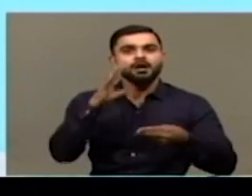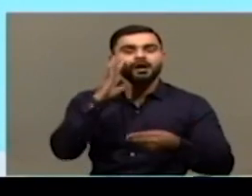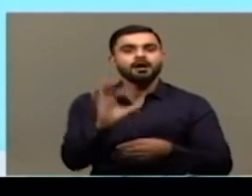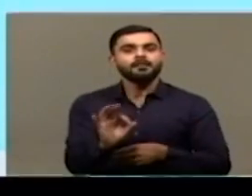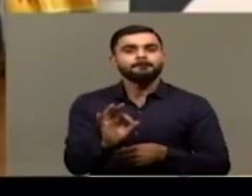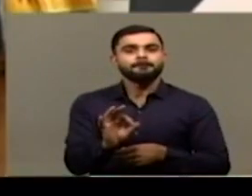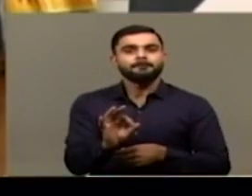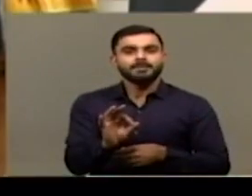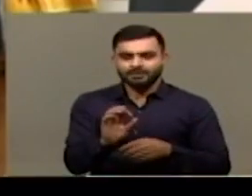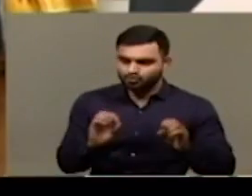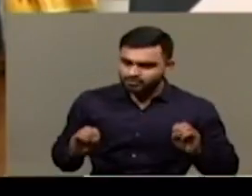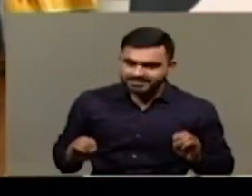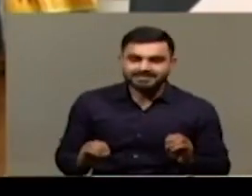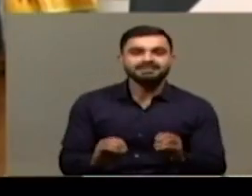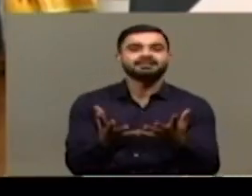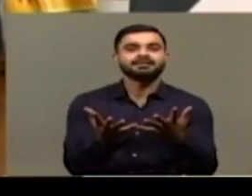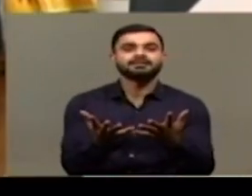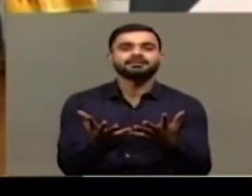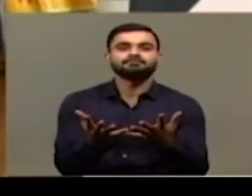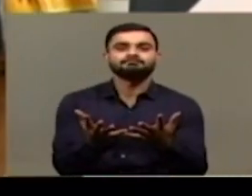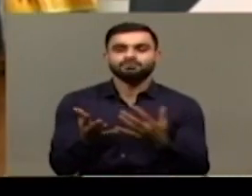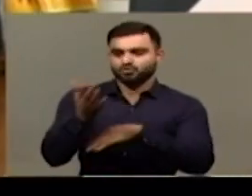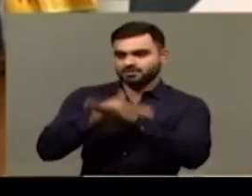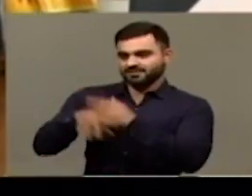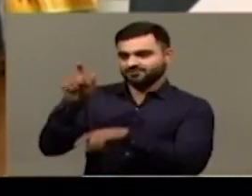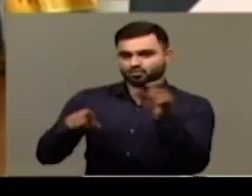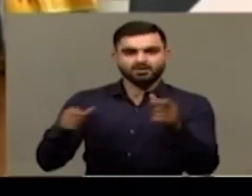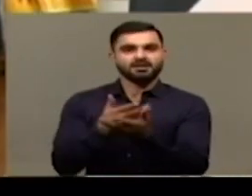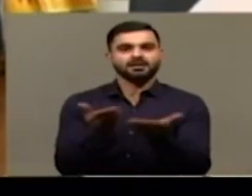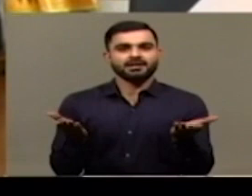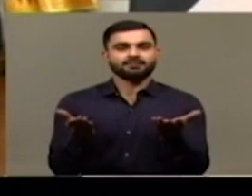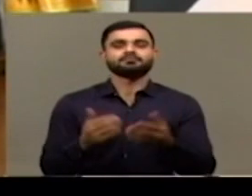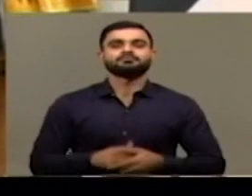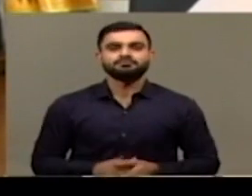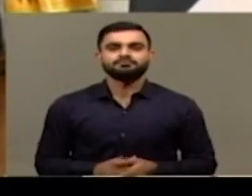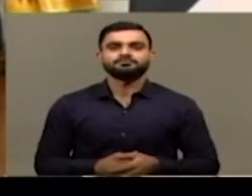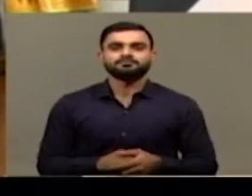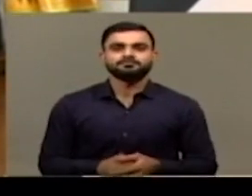disabled the people and giving them equal importance